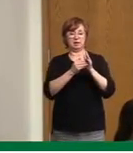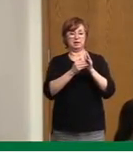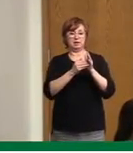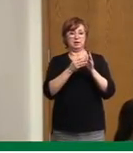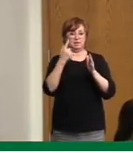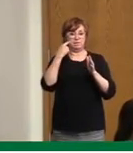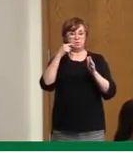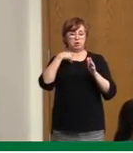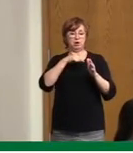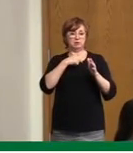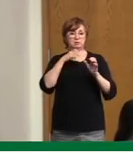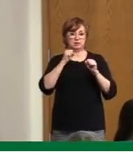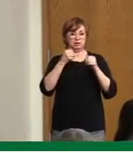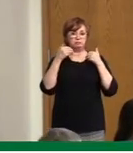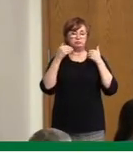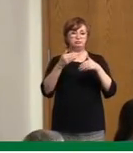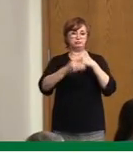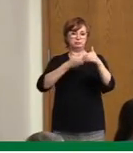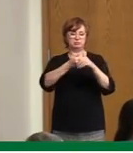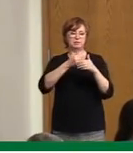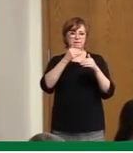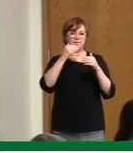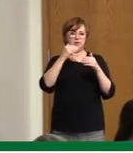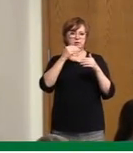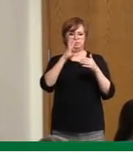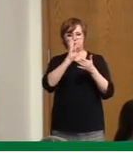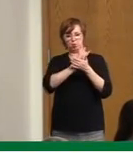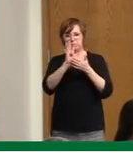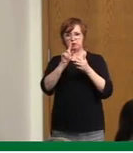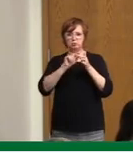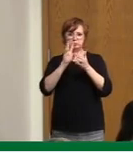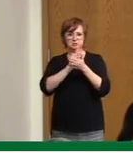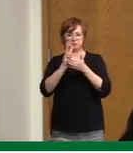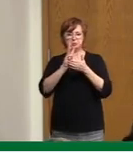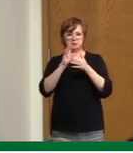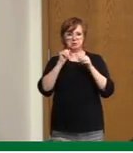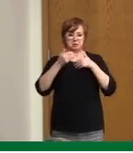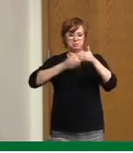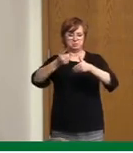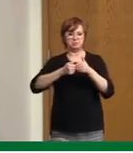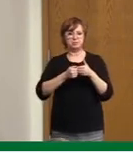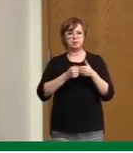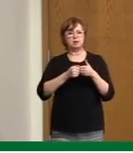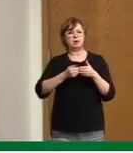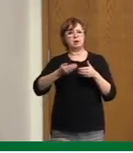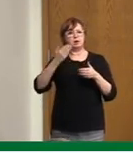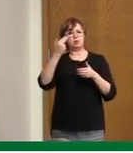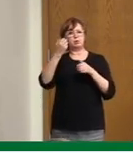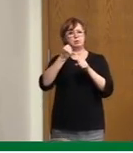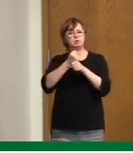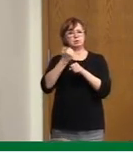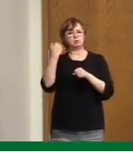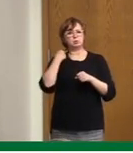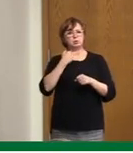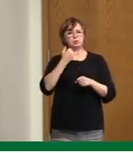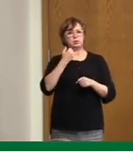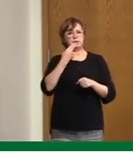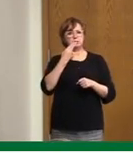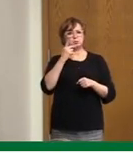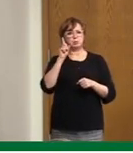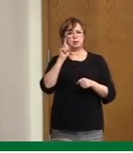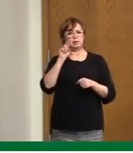I think in the edge one and one, if you remember, we had a very systematic sequenced approach. And so we are confident that